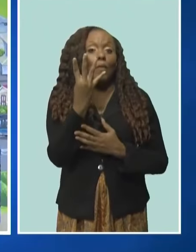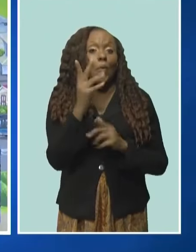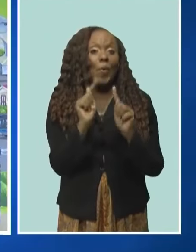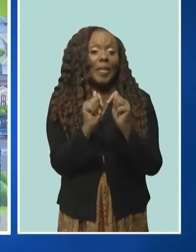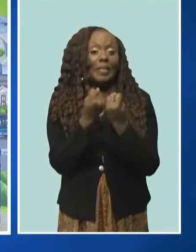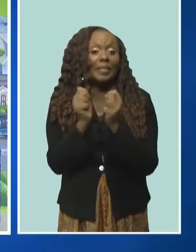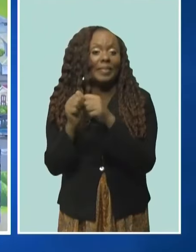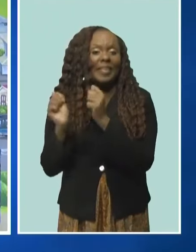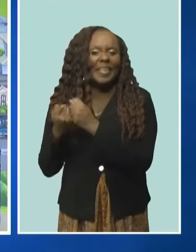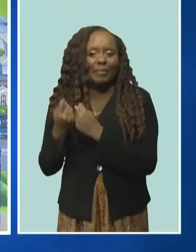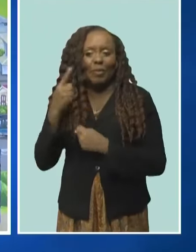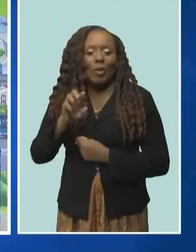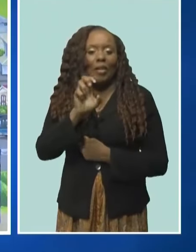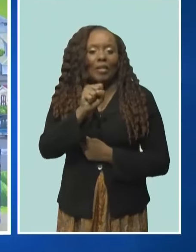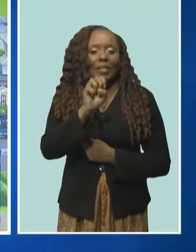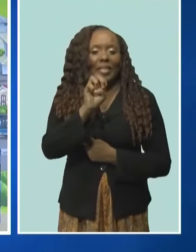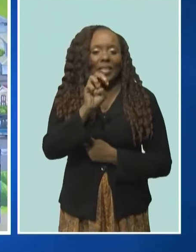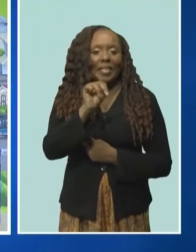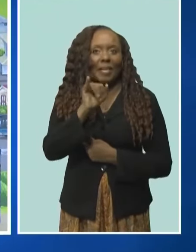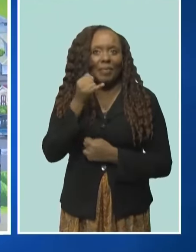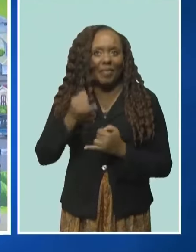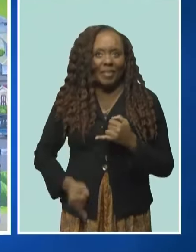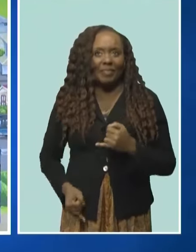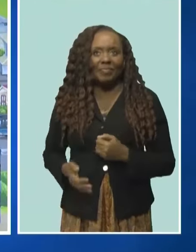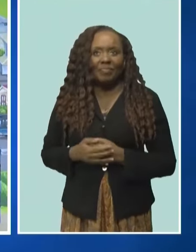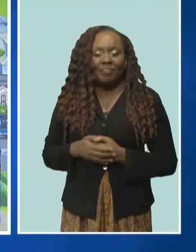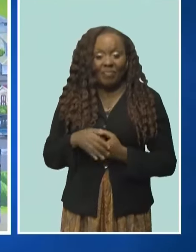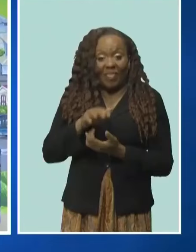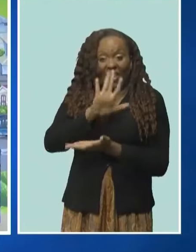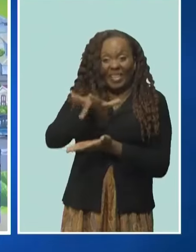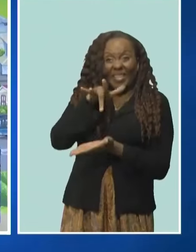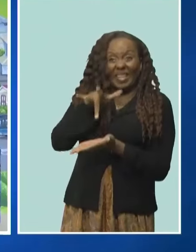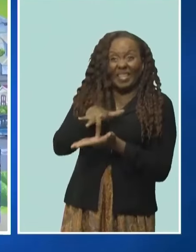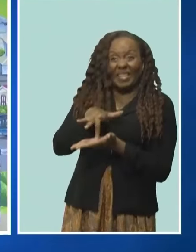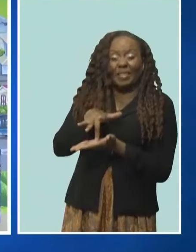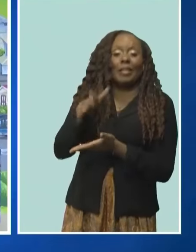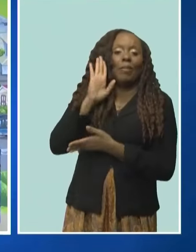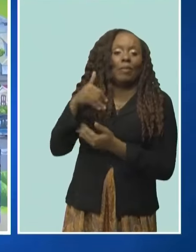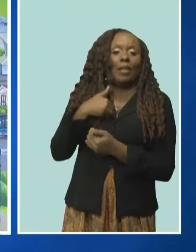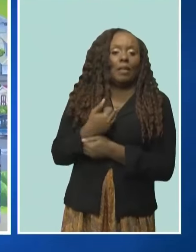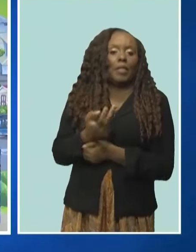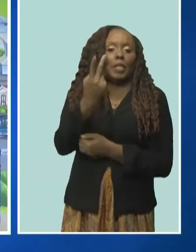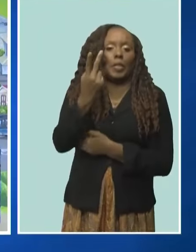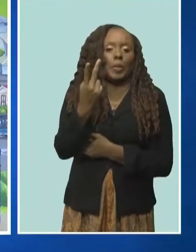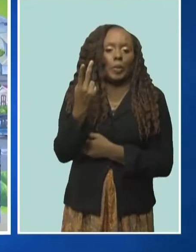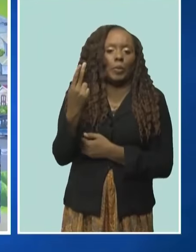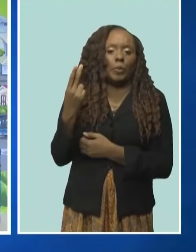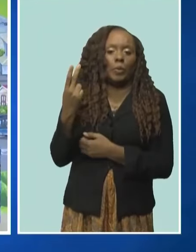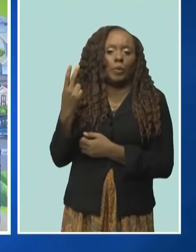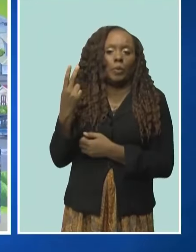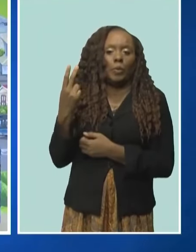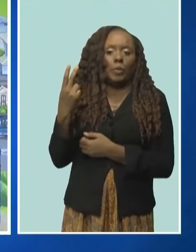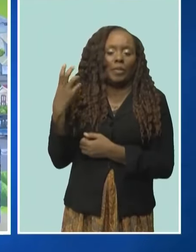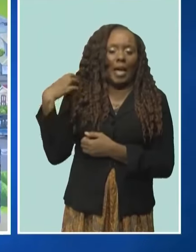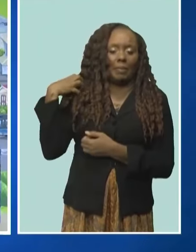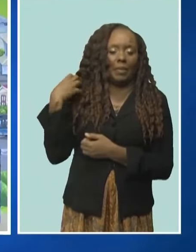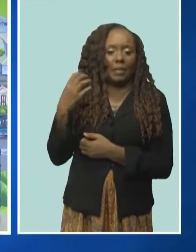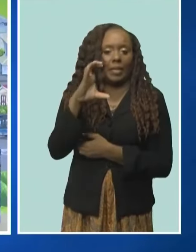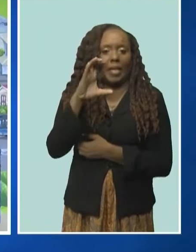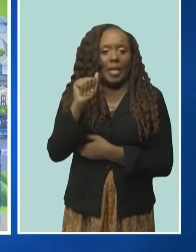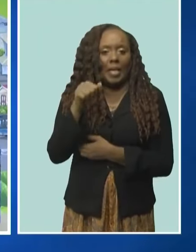semifinals. And then if you see in the centre, the two captains that are not decided at this point,